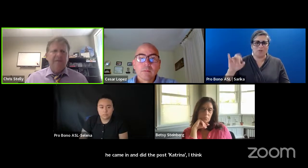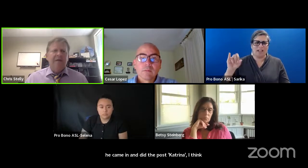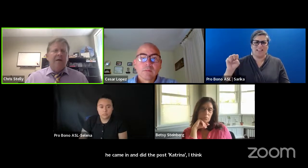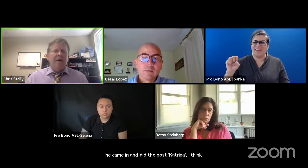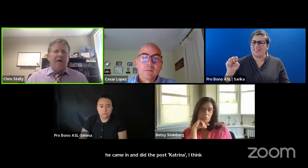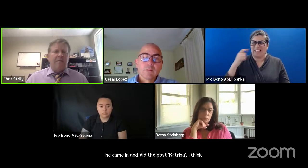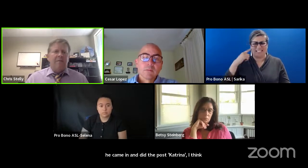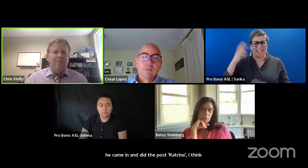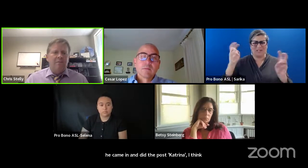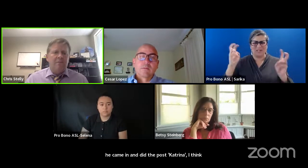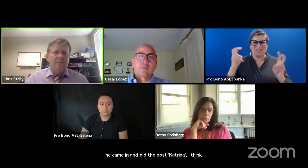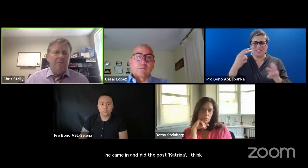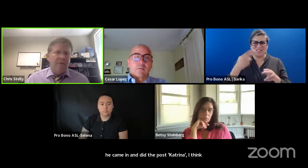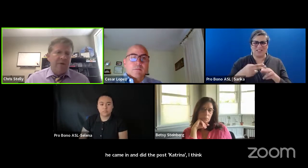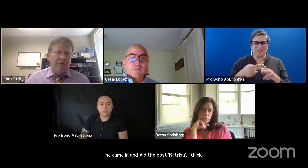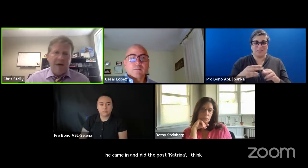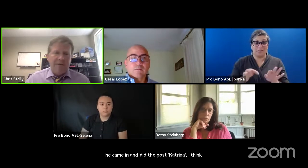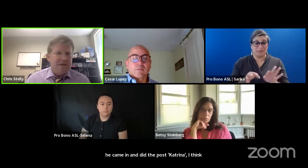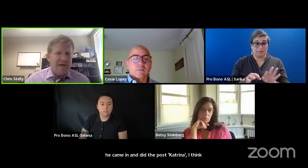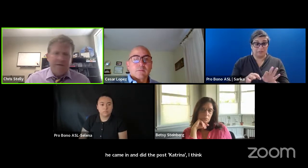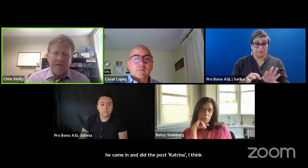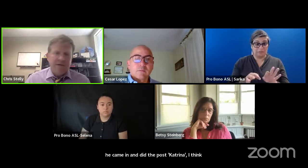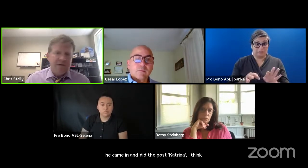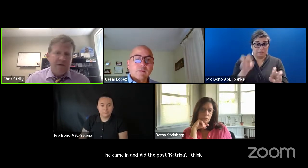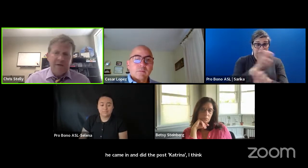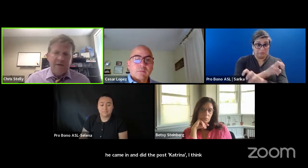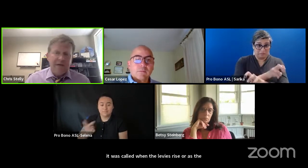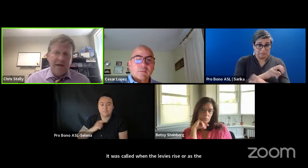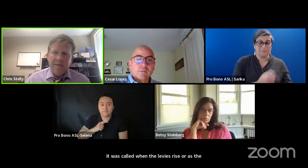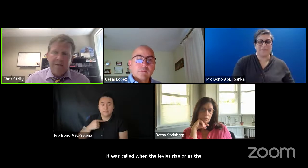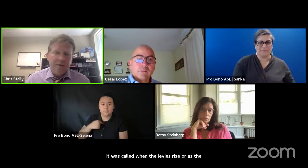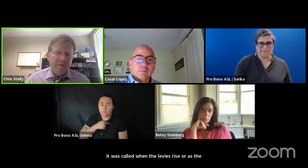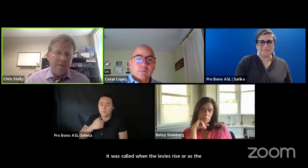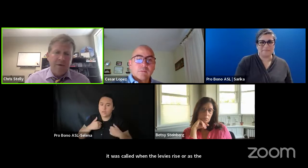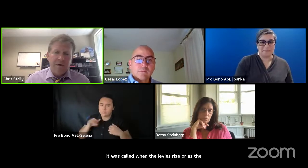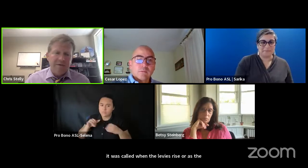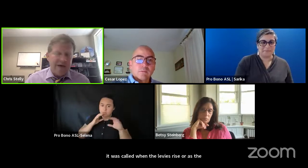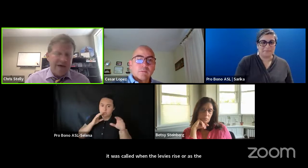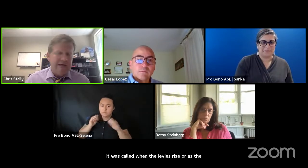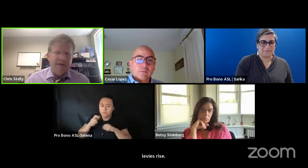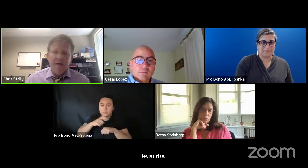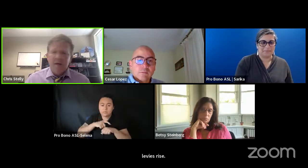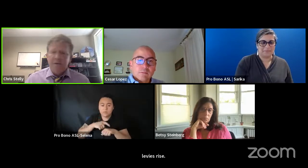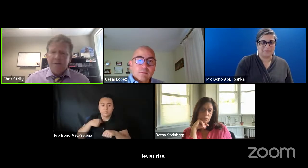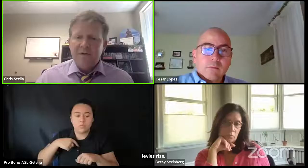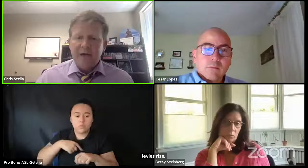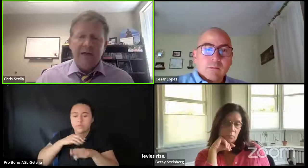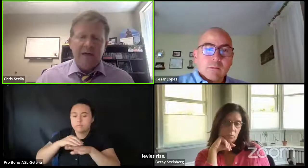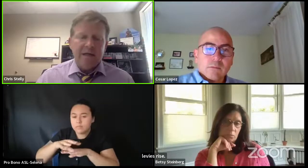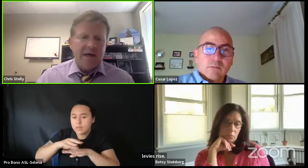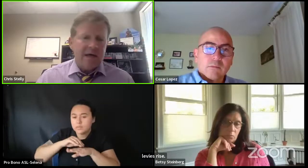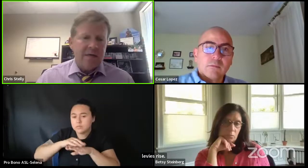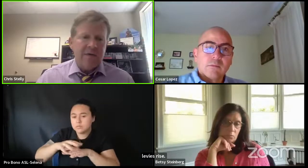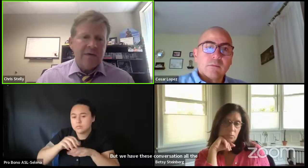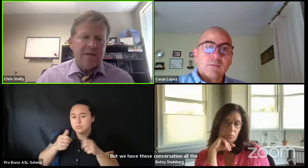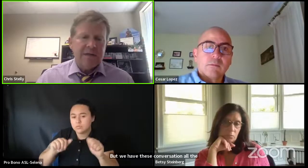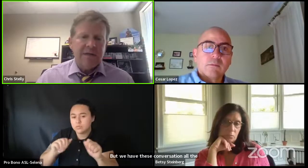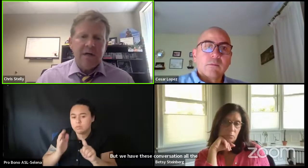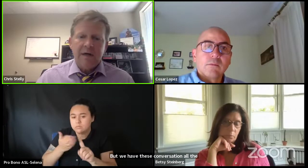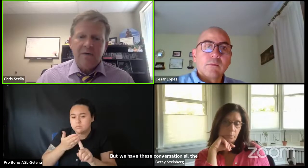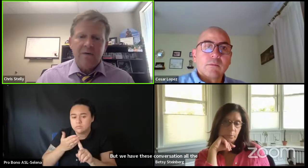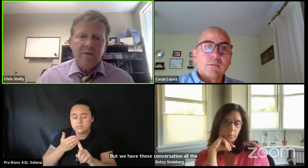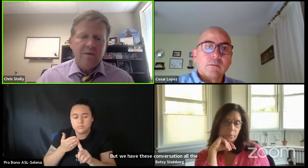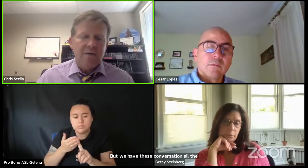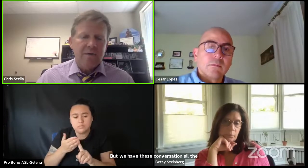levees rise. Um. But we do have these conversations. All the time. And we're. We're advising. We try to get documentaries.